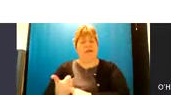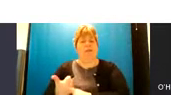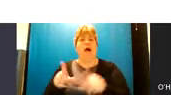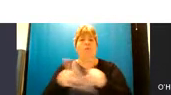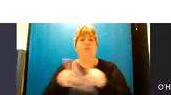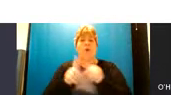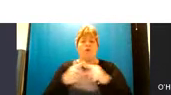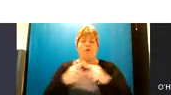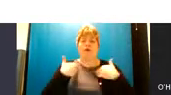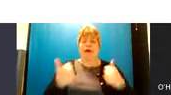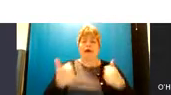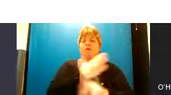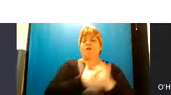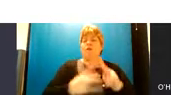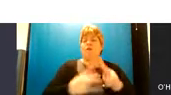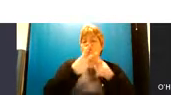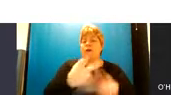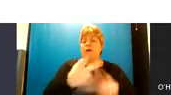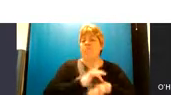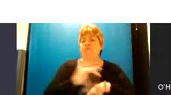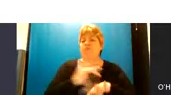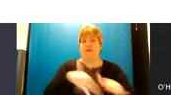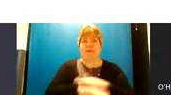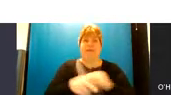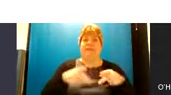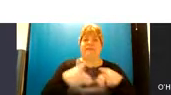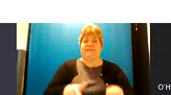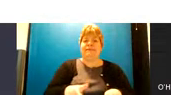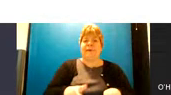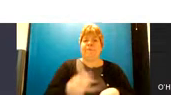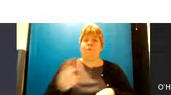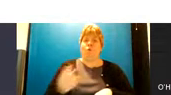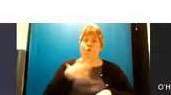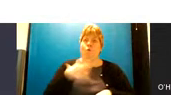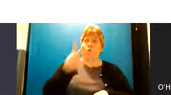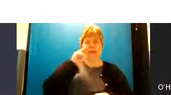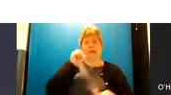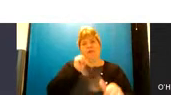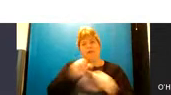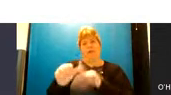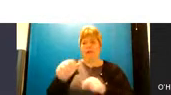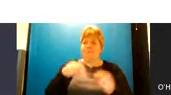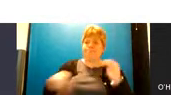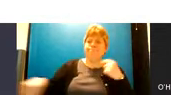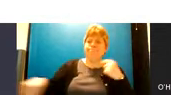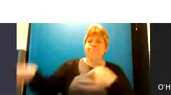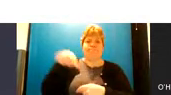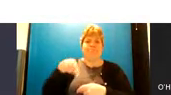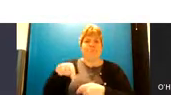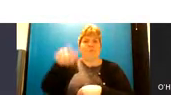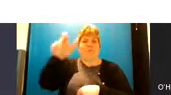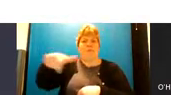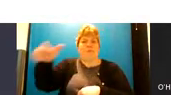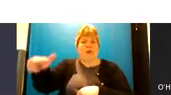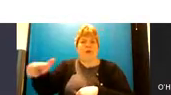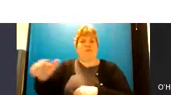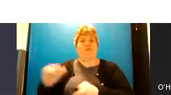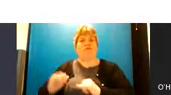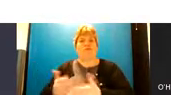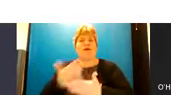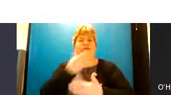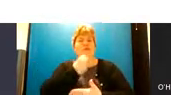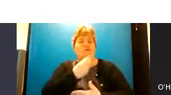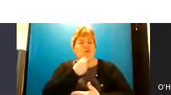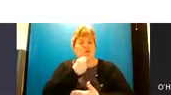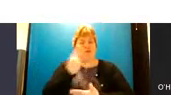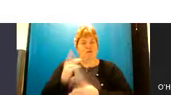the health and social care professionals across the system who want to see the best for the uh the patient service users and people that